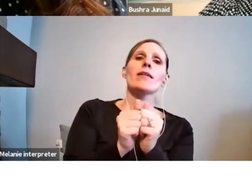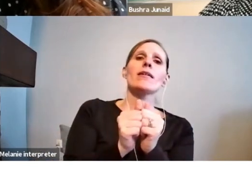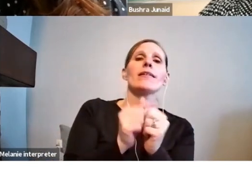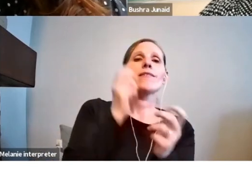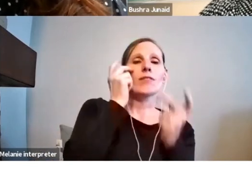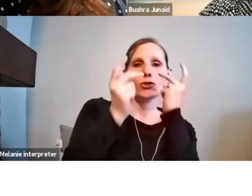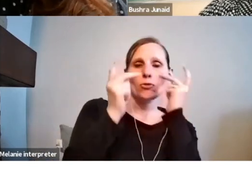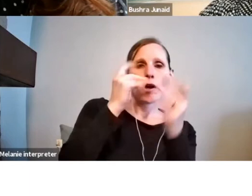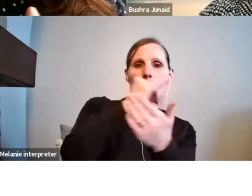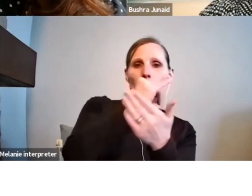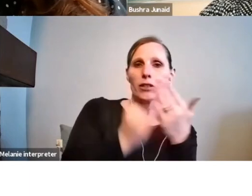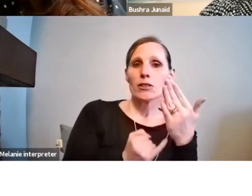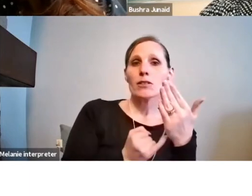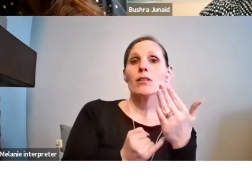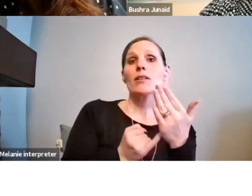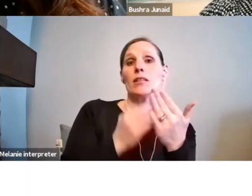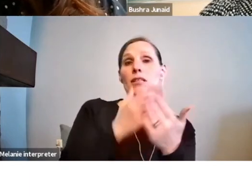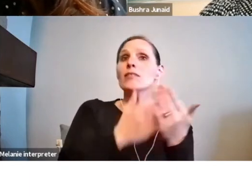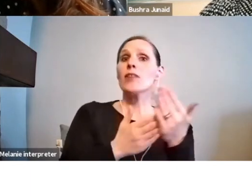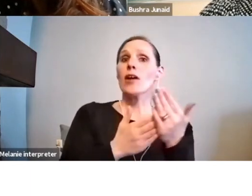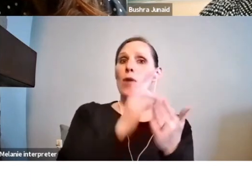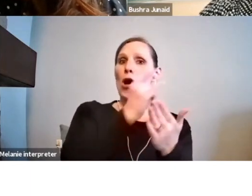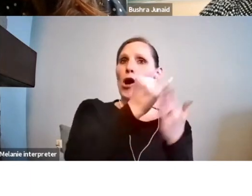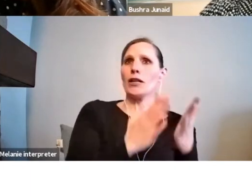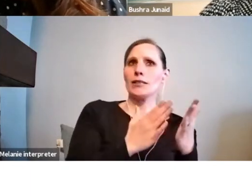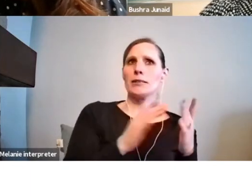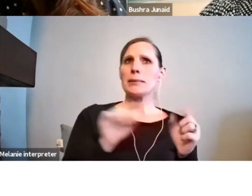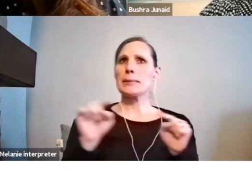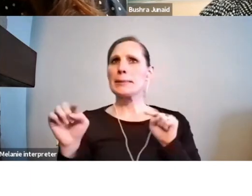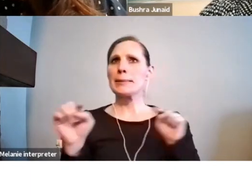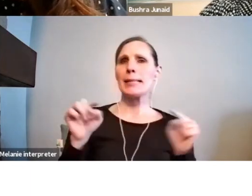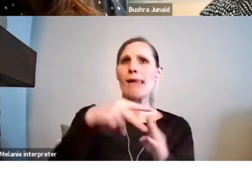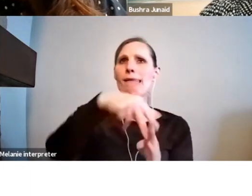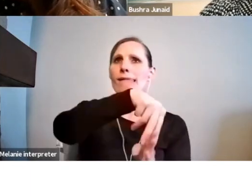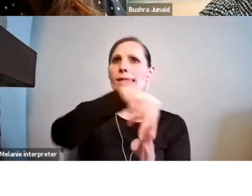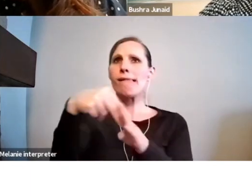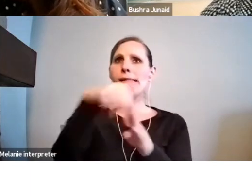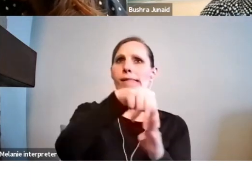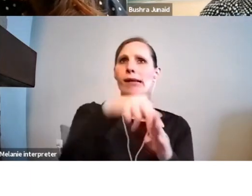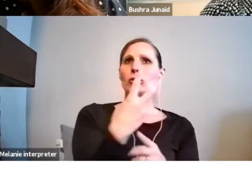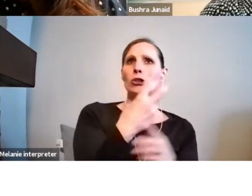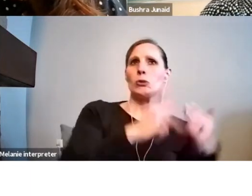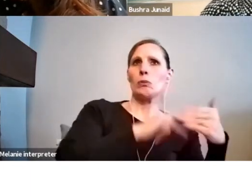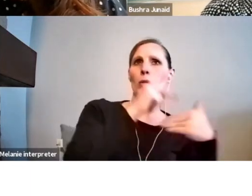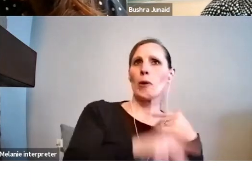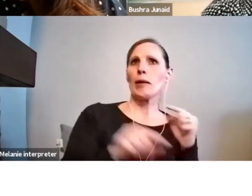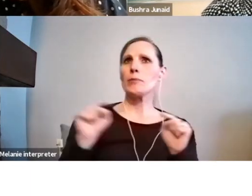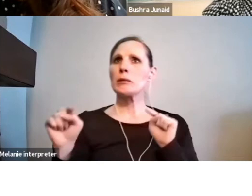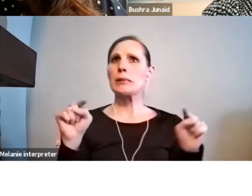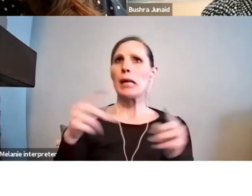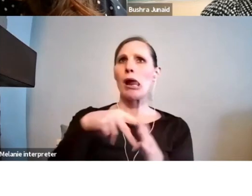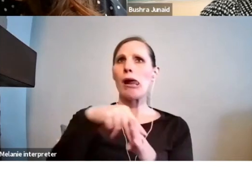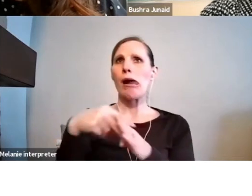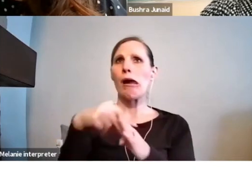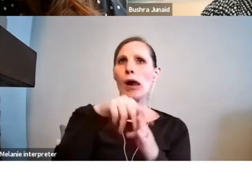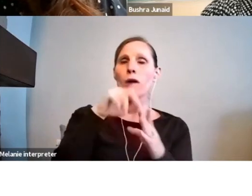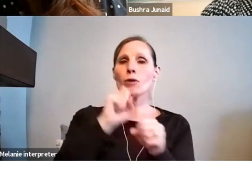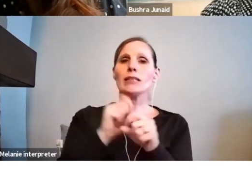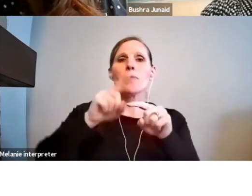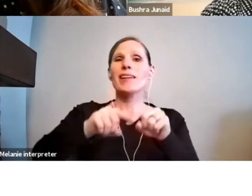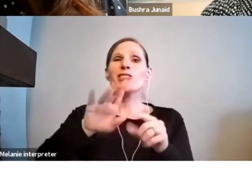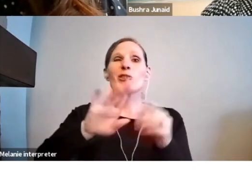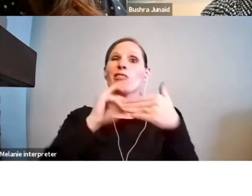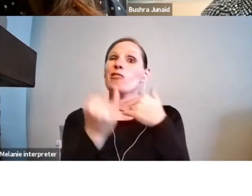sometimes have artists that go back and forth between the two programs, depending on the specific project that they have in mind.